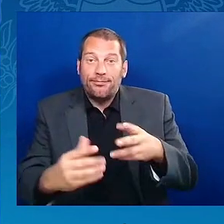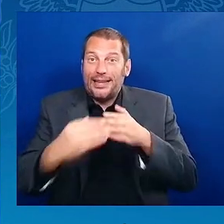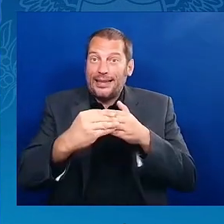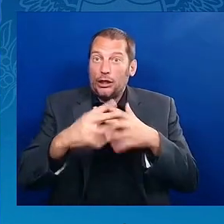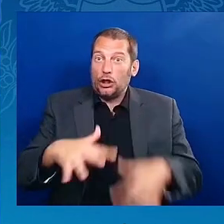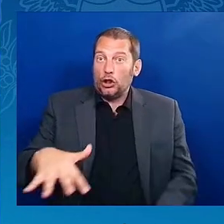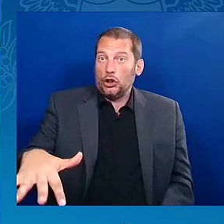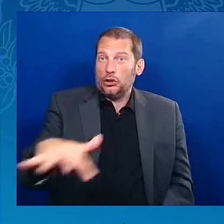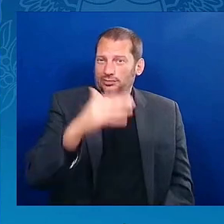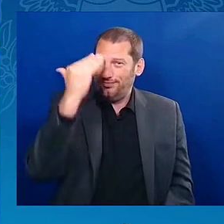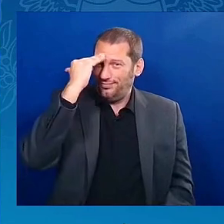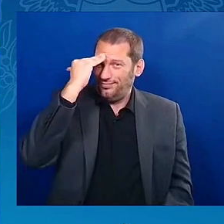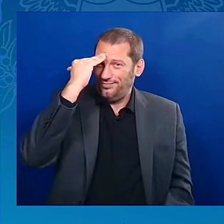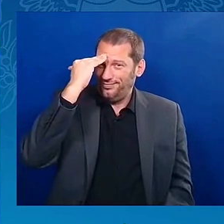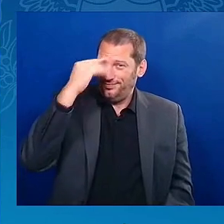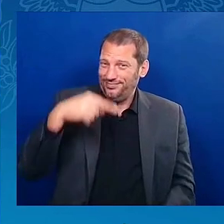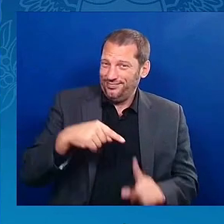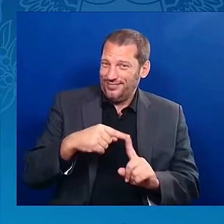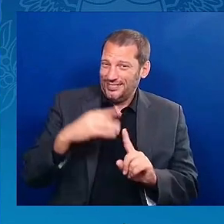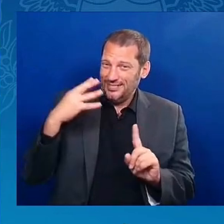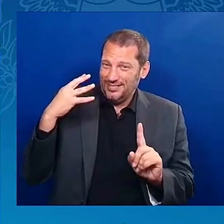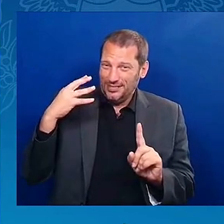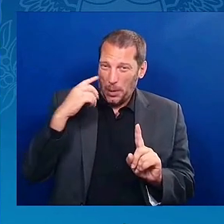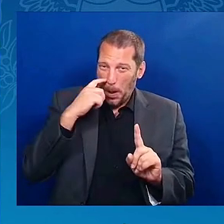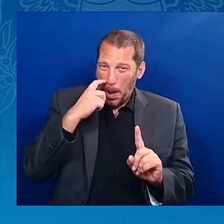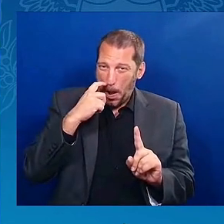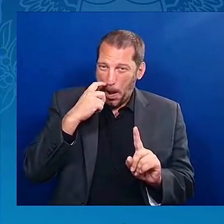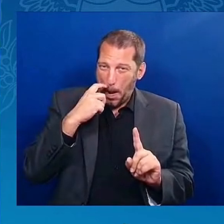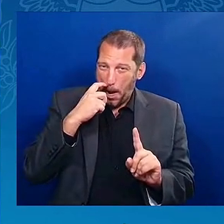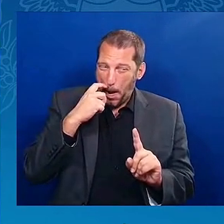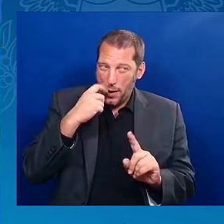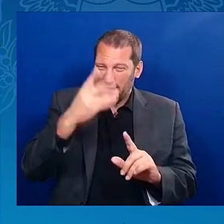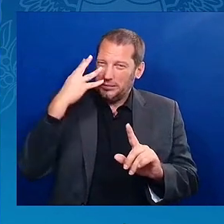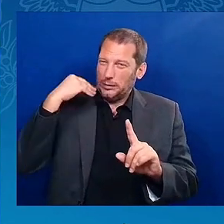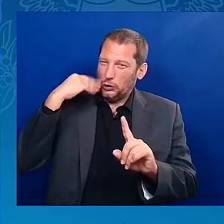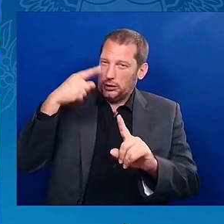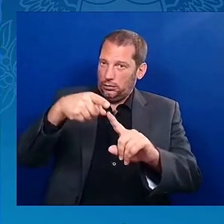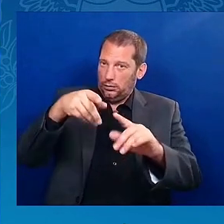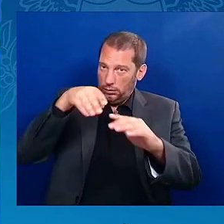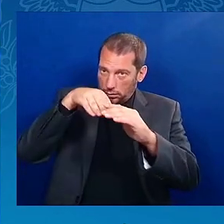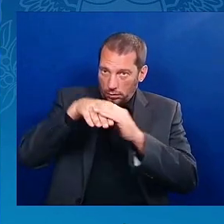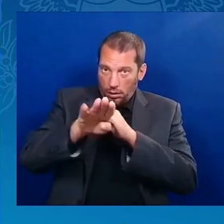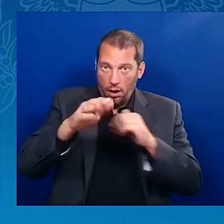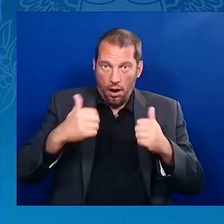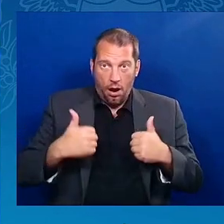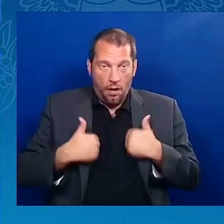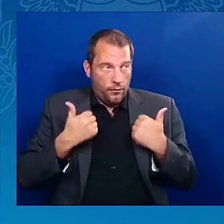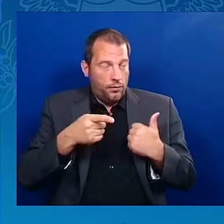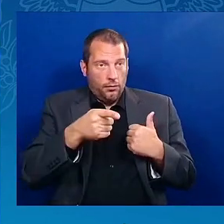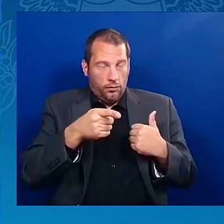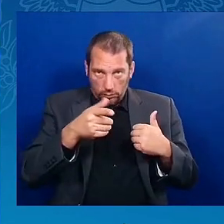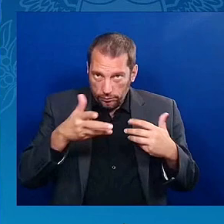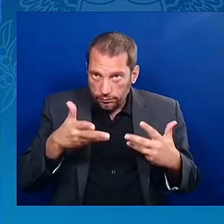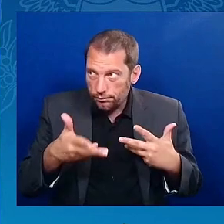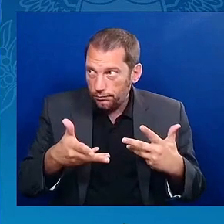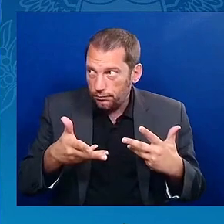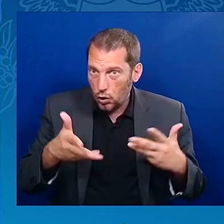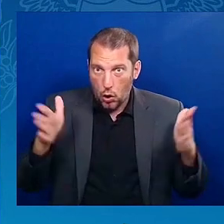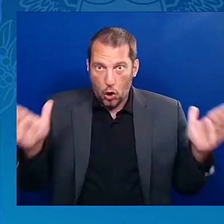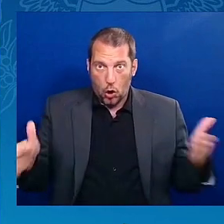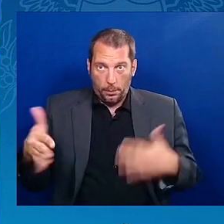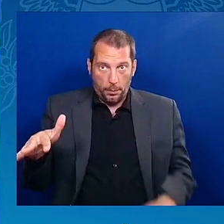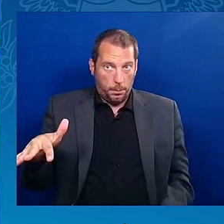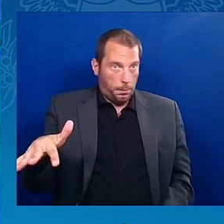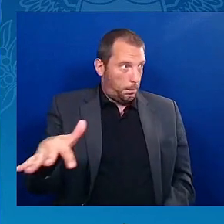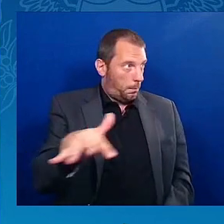many times in your life, find that you are in a room, be it a board room, a meeting room, where you're the